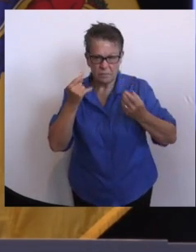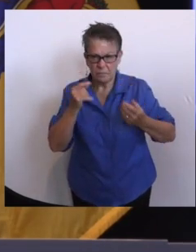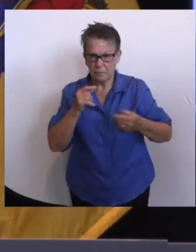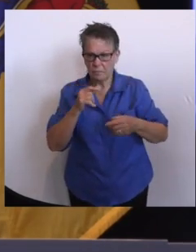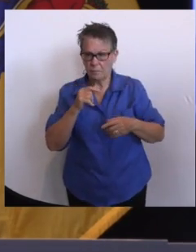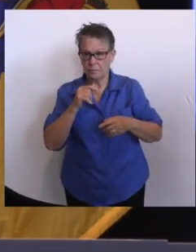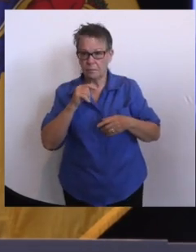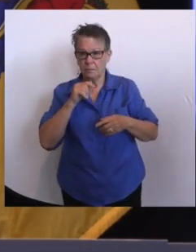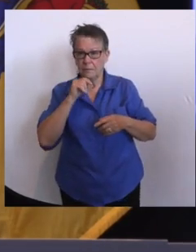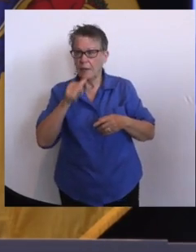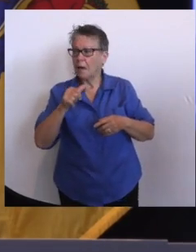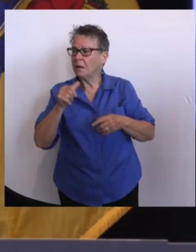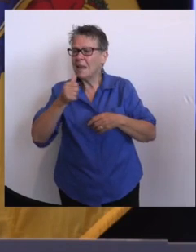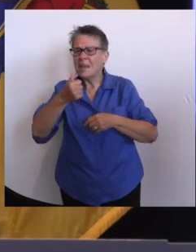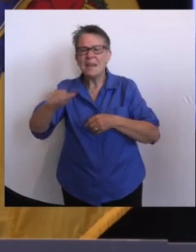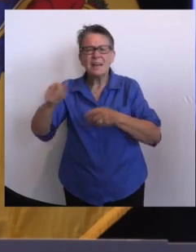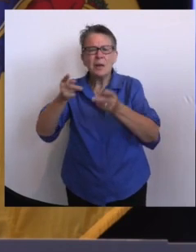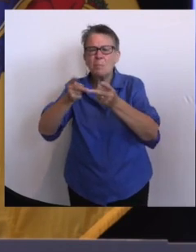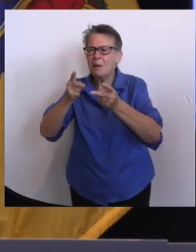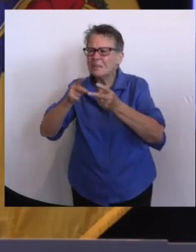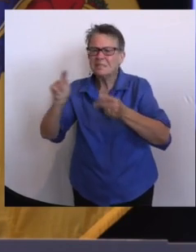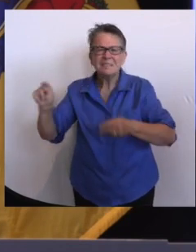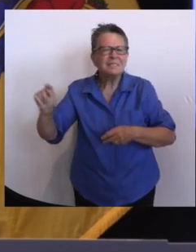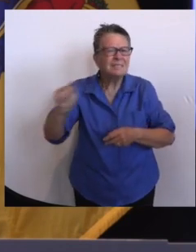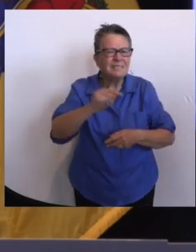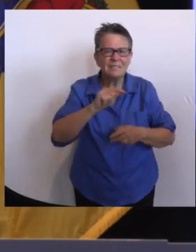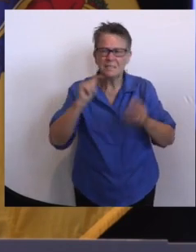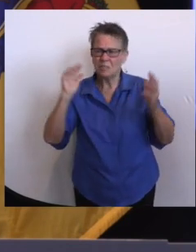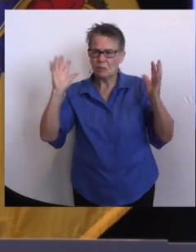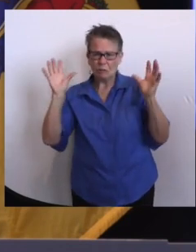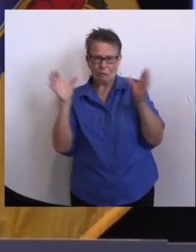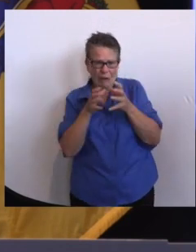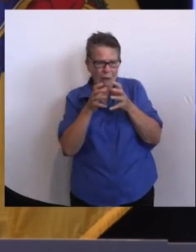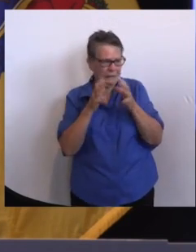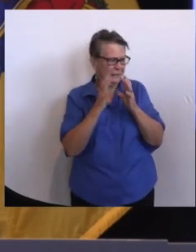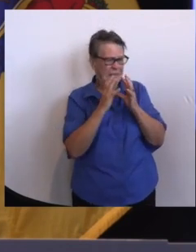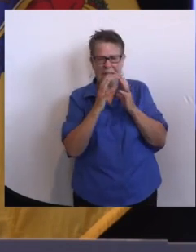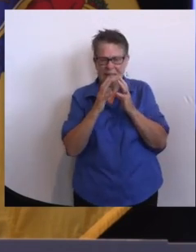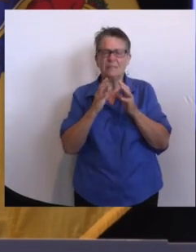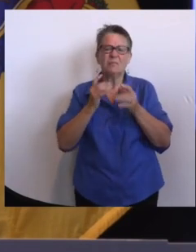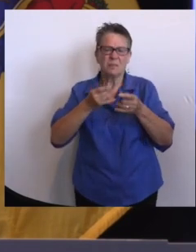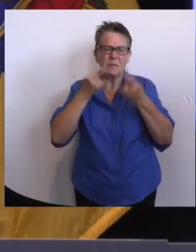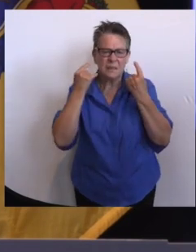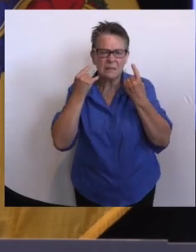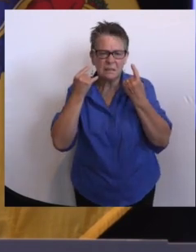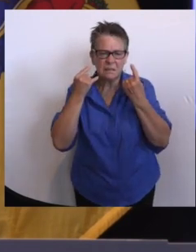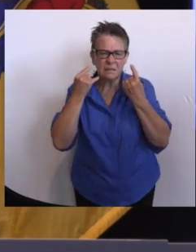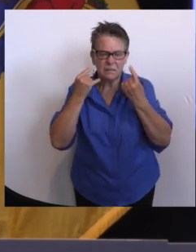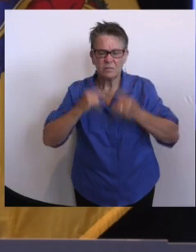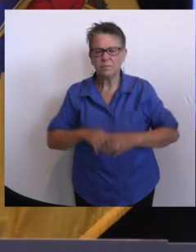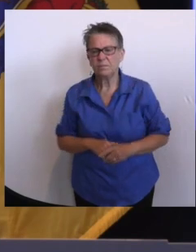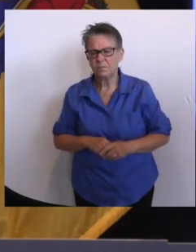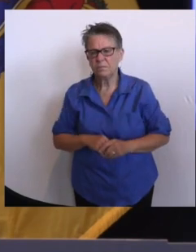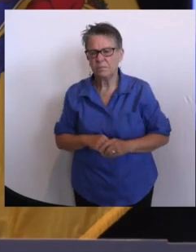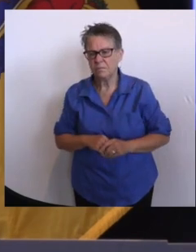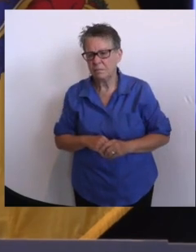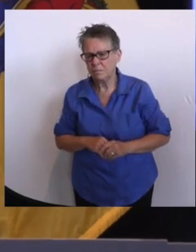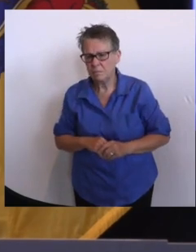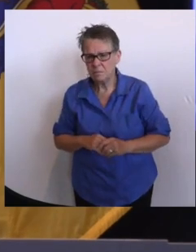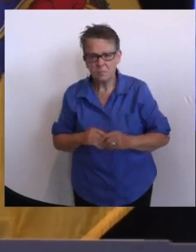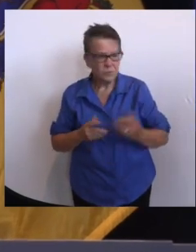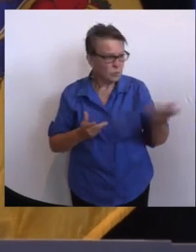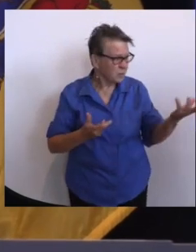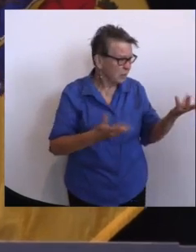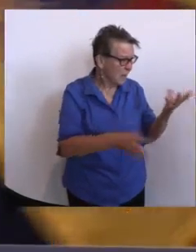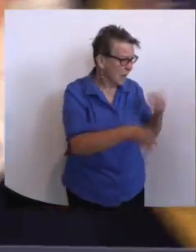something on. Anything you want to add either of or add to the breakthrough case question that